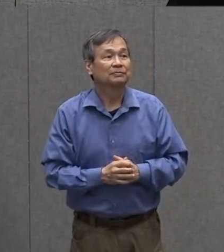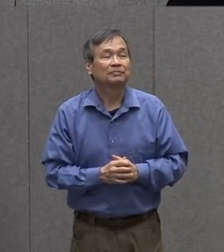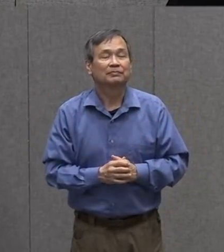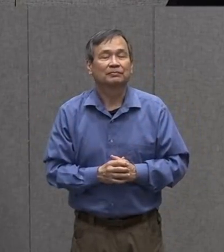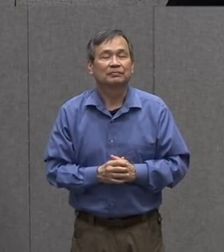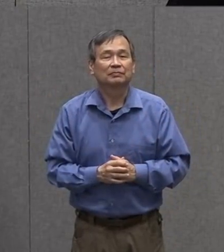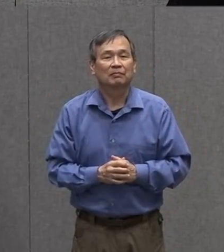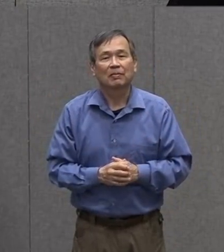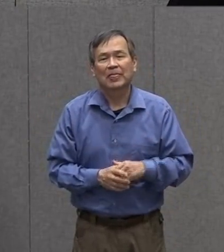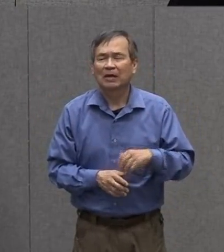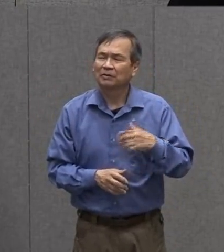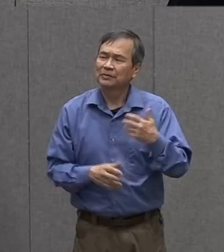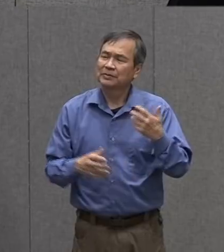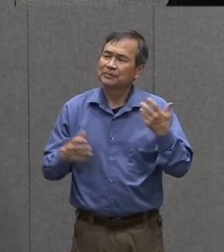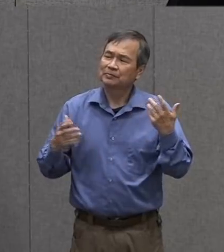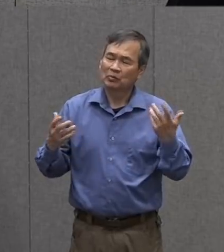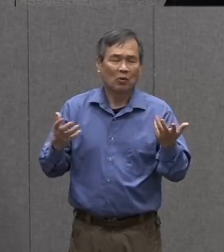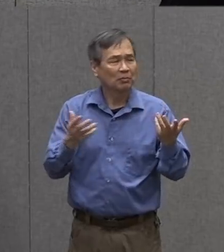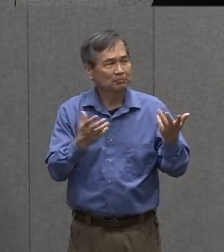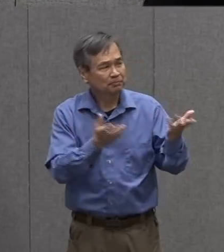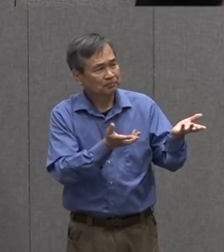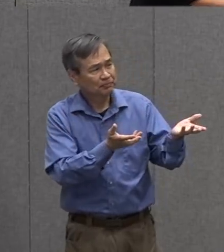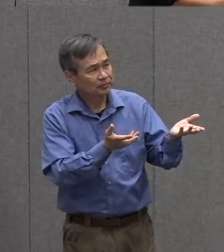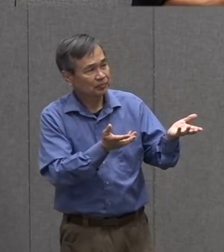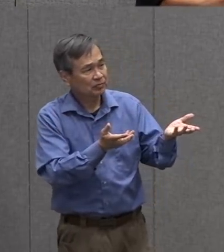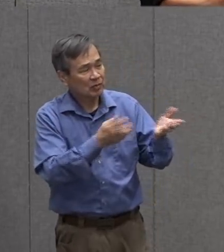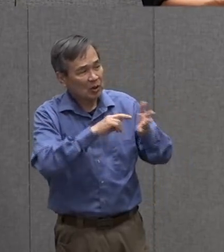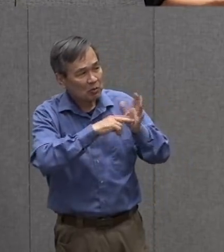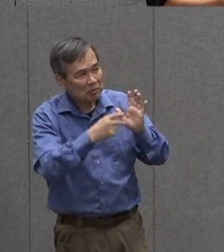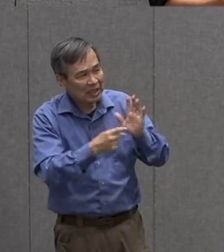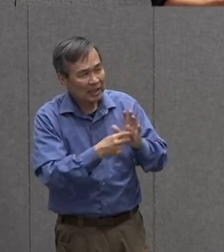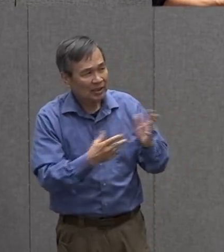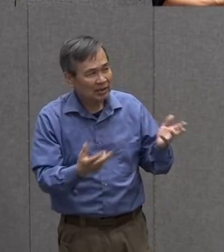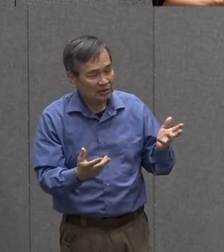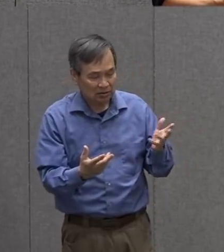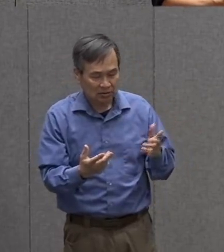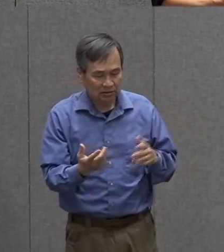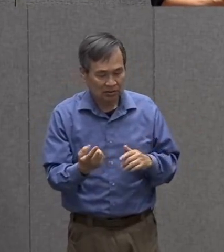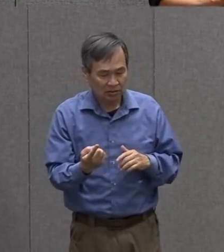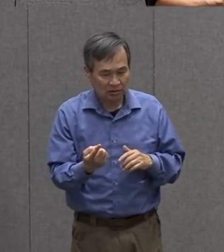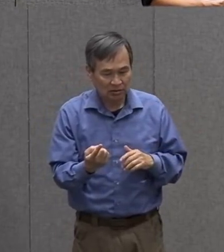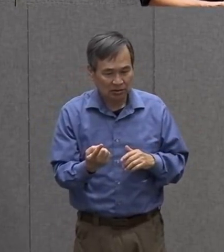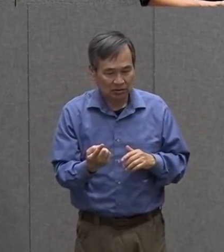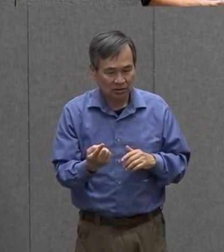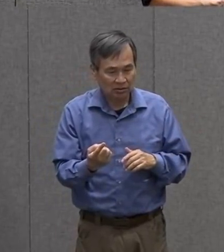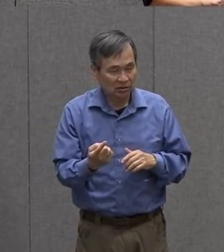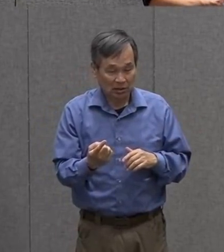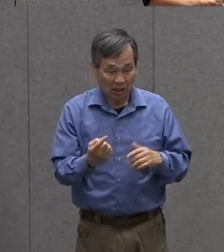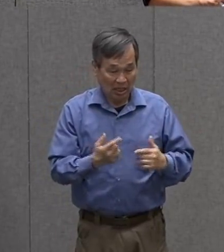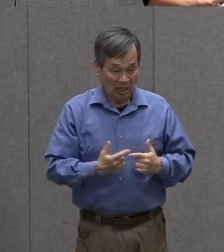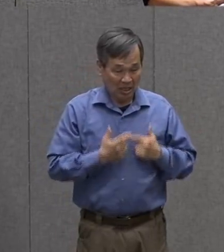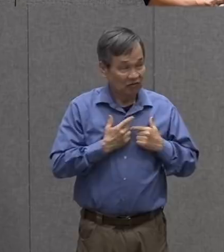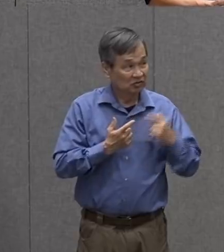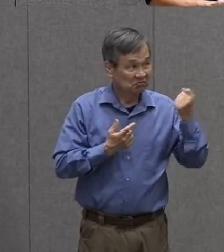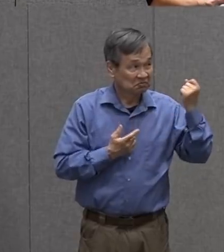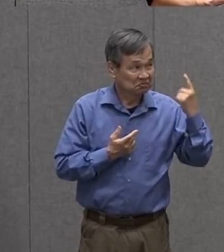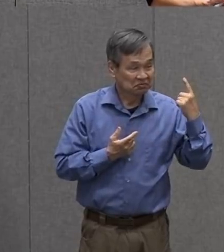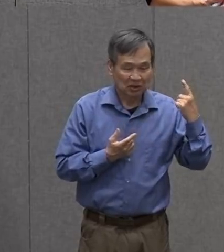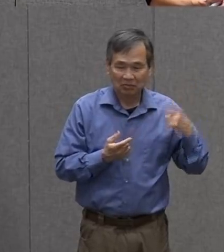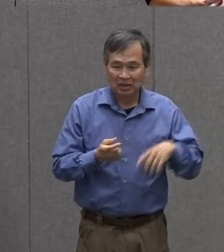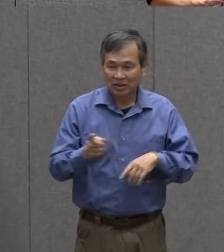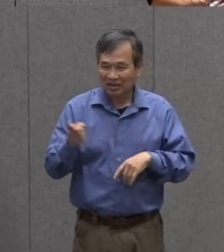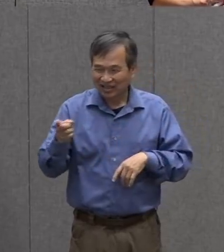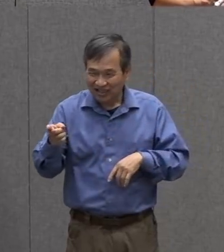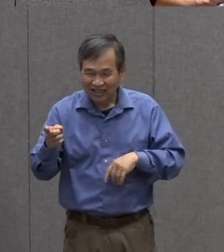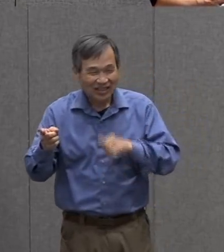well miss roxanne what does it mean if something's non-living if i'm gonna go outside and